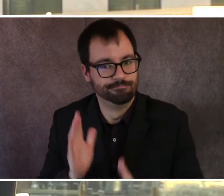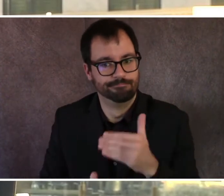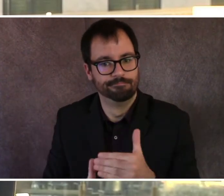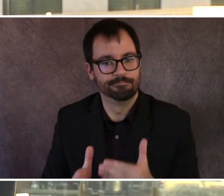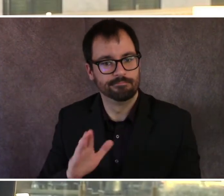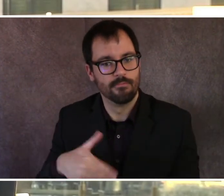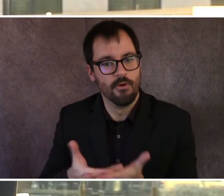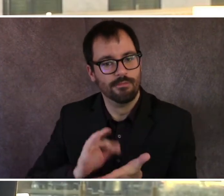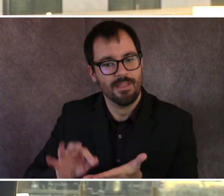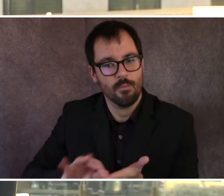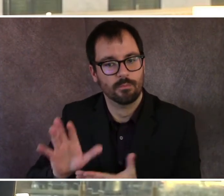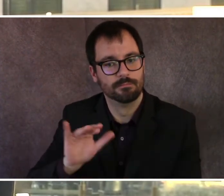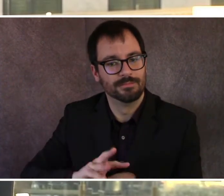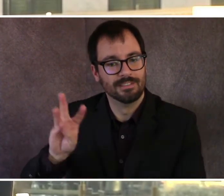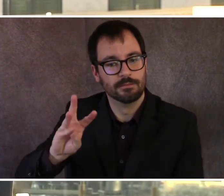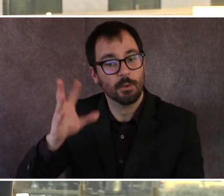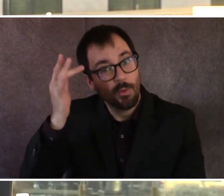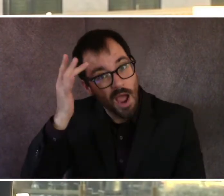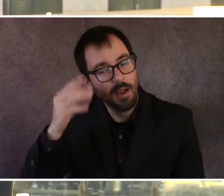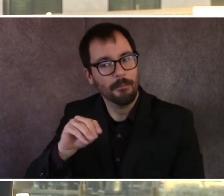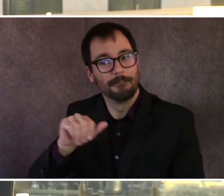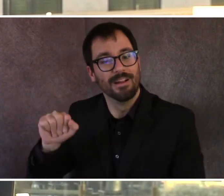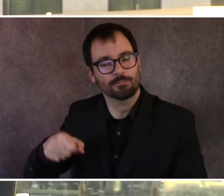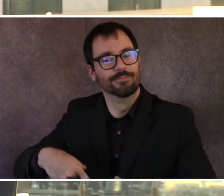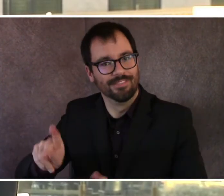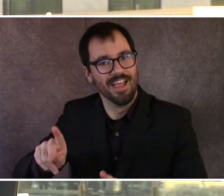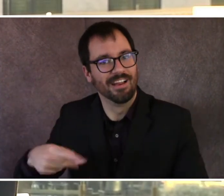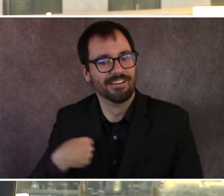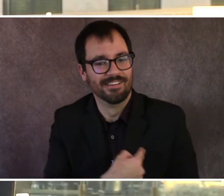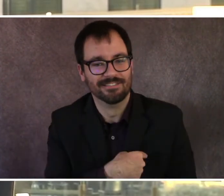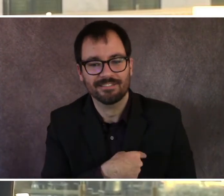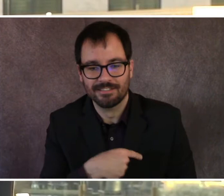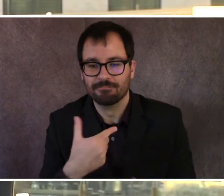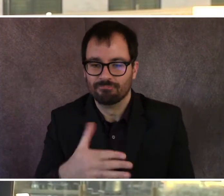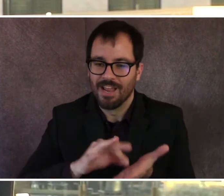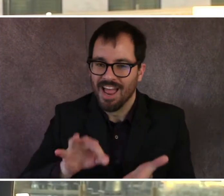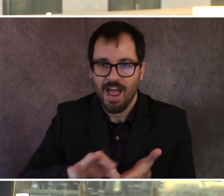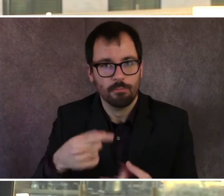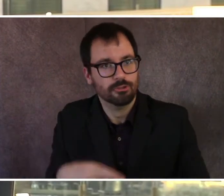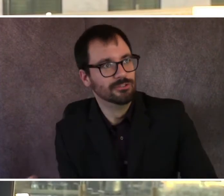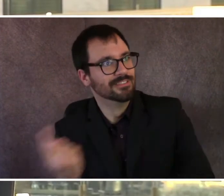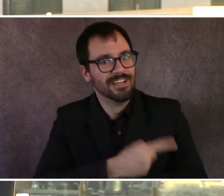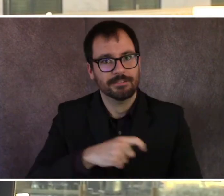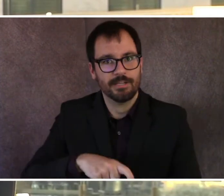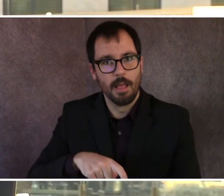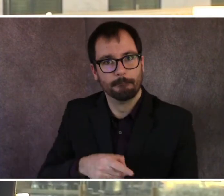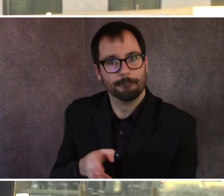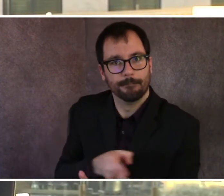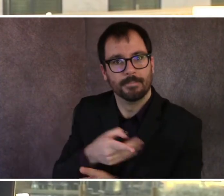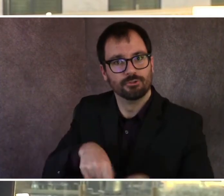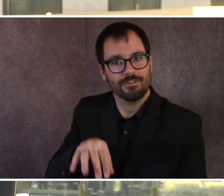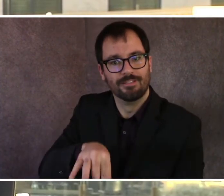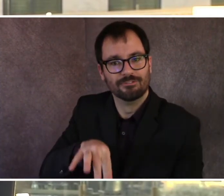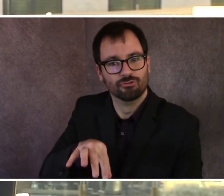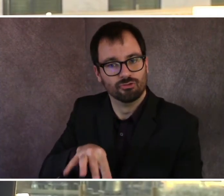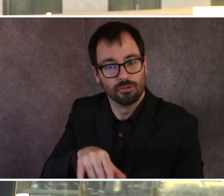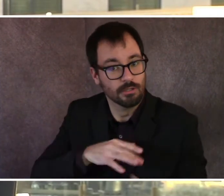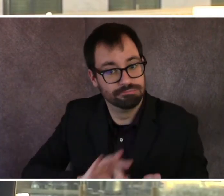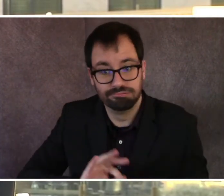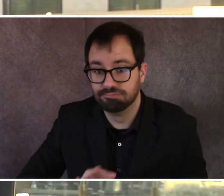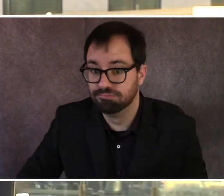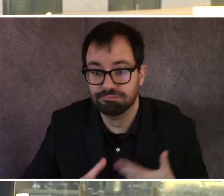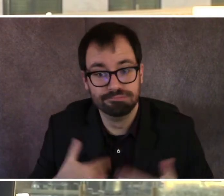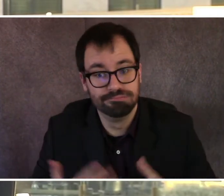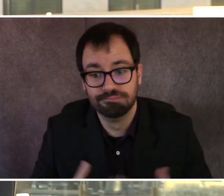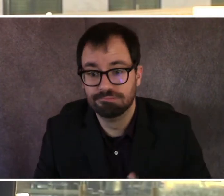Massachusetts allowed people to count during the day. So we were able to having that opportunity really made a difference. These other counties, they're different. mean, it's like the